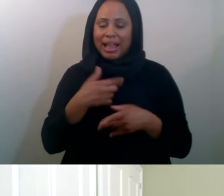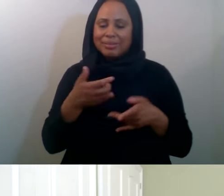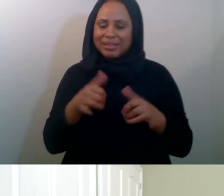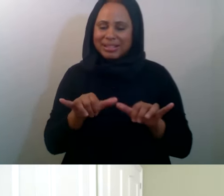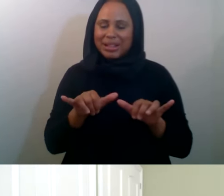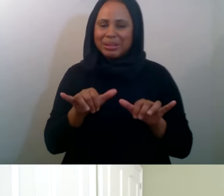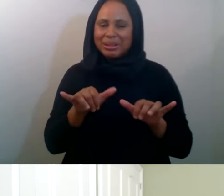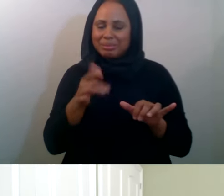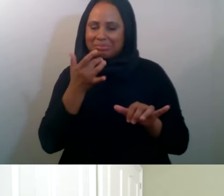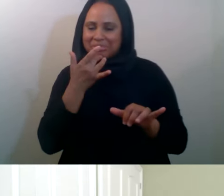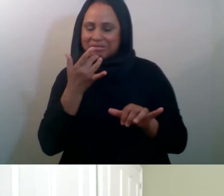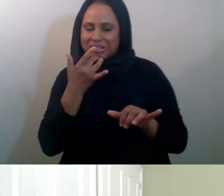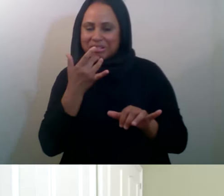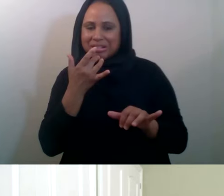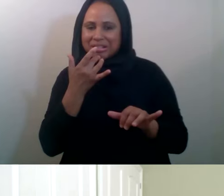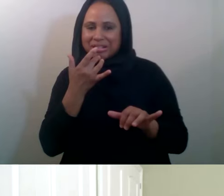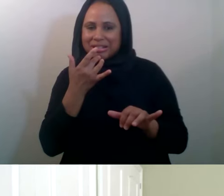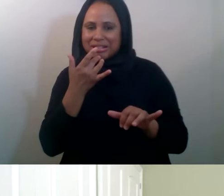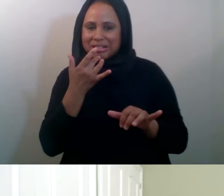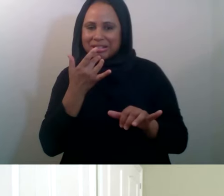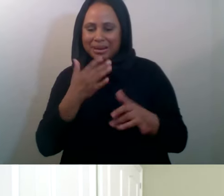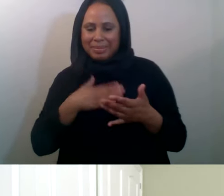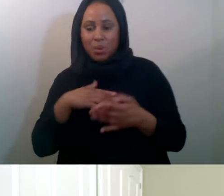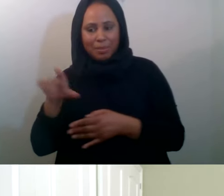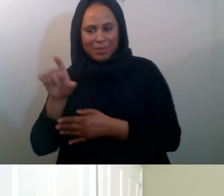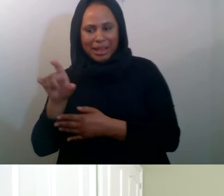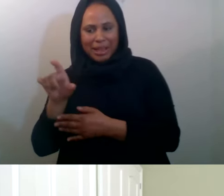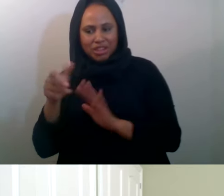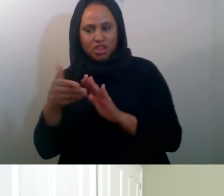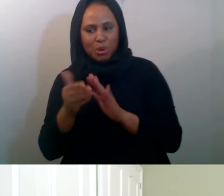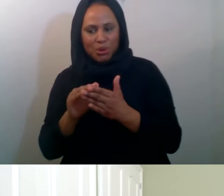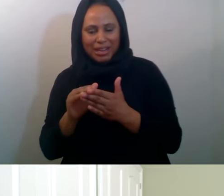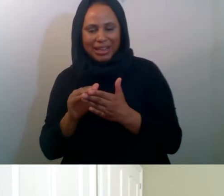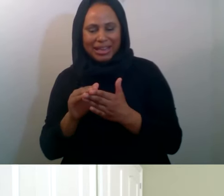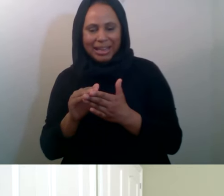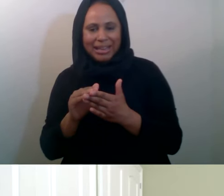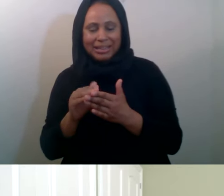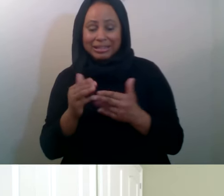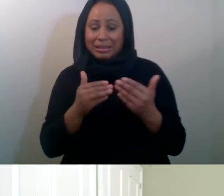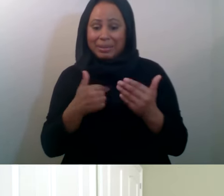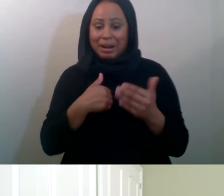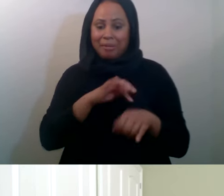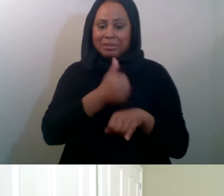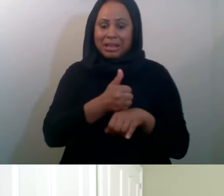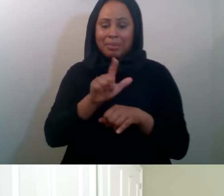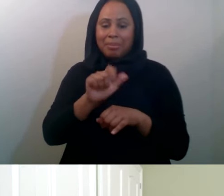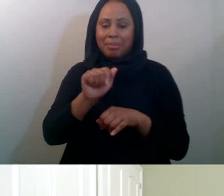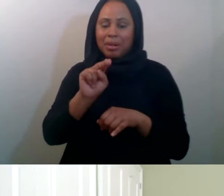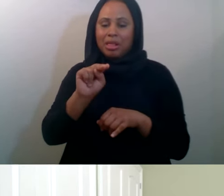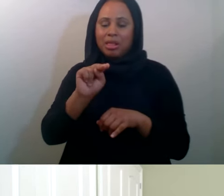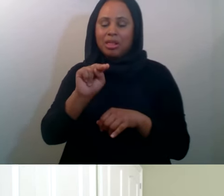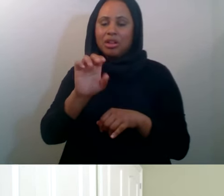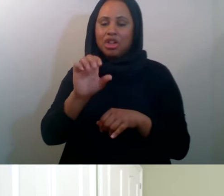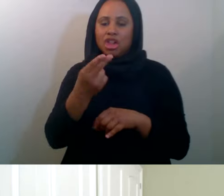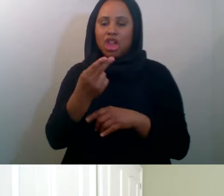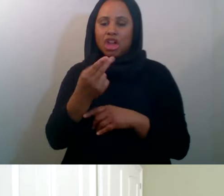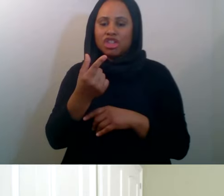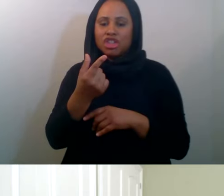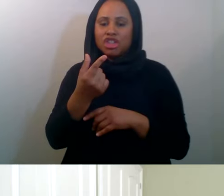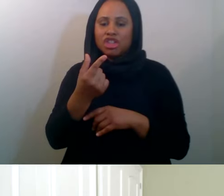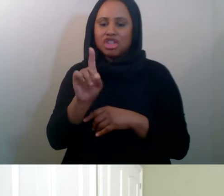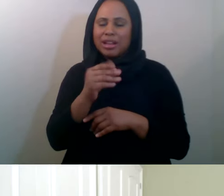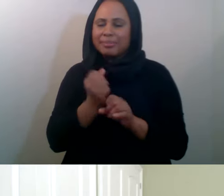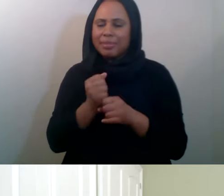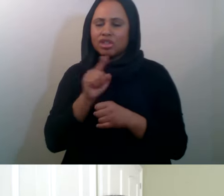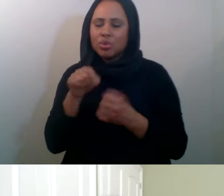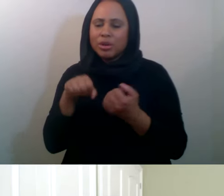approach of going towards my own master community, uh, and, uh, being able to make sure that you're supporting individuals